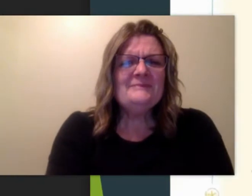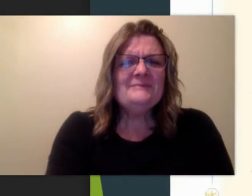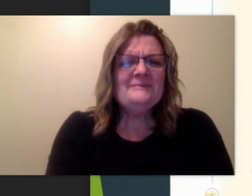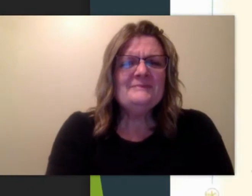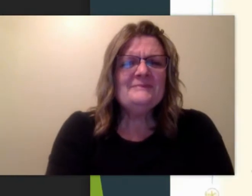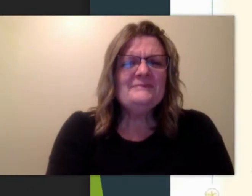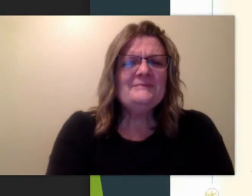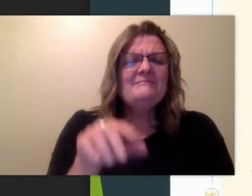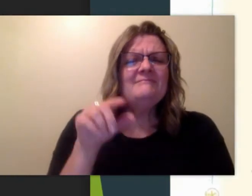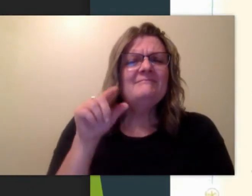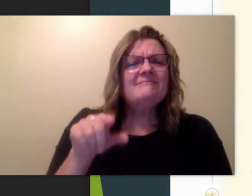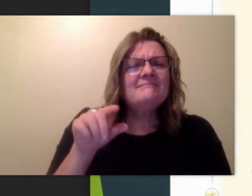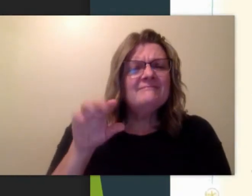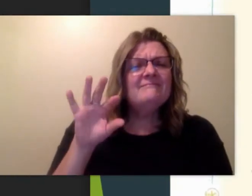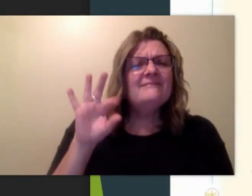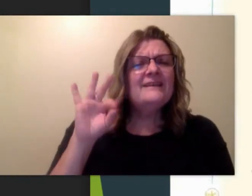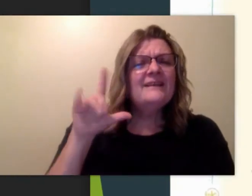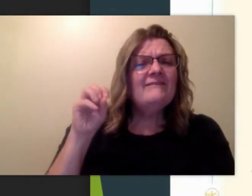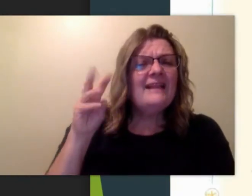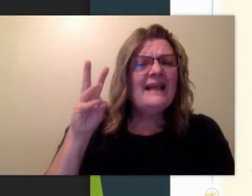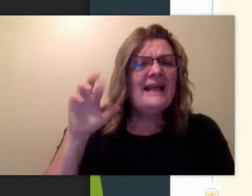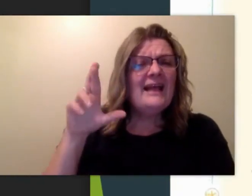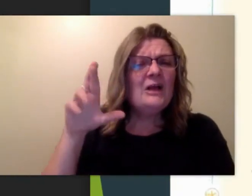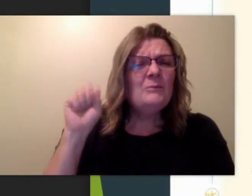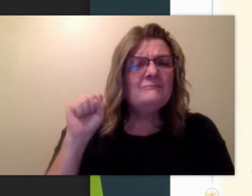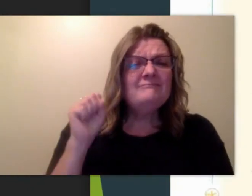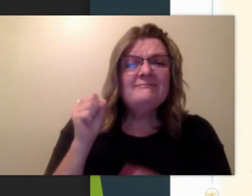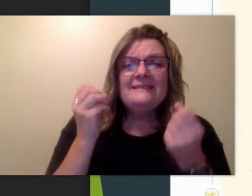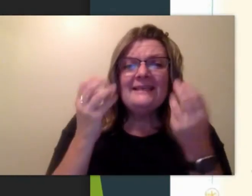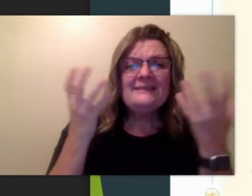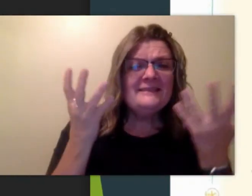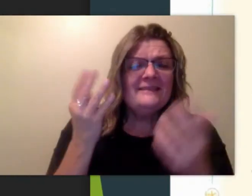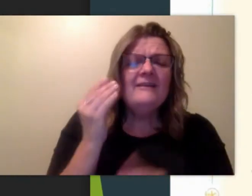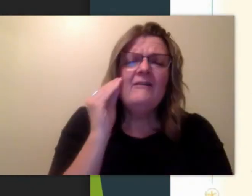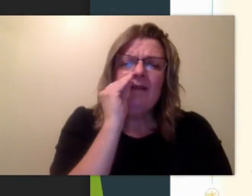Flowers, what is the sign, it's this.